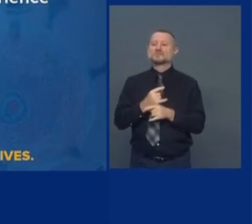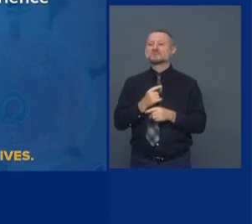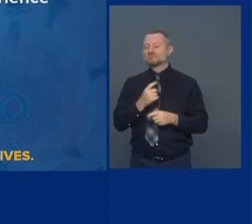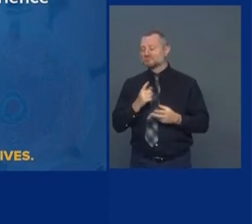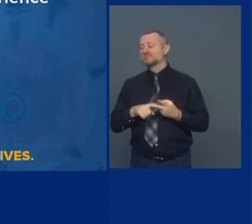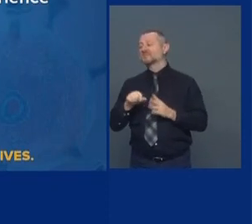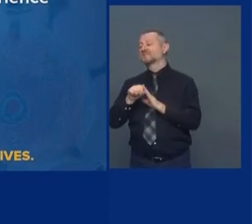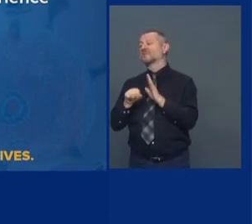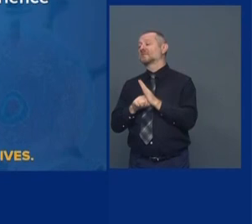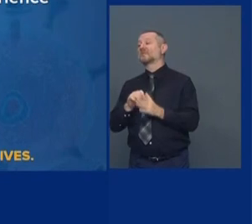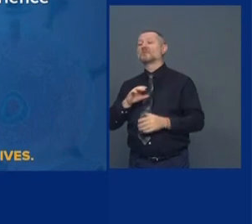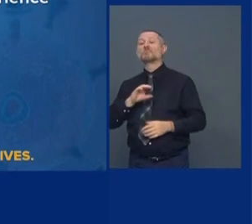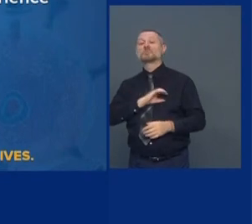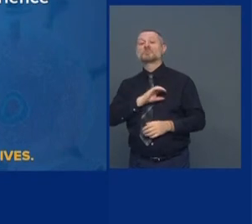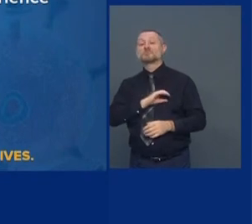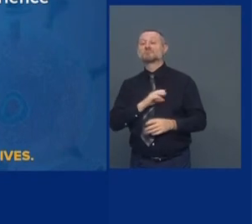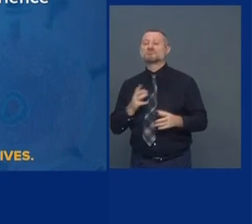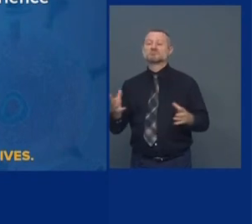bar enforcement.